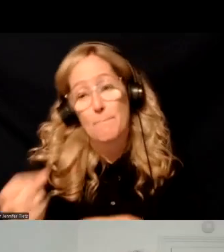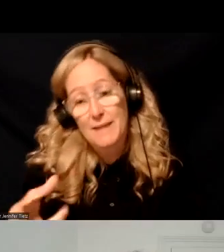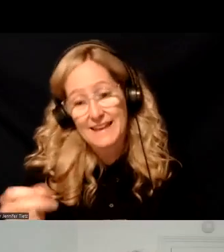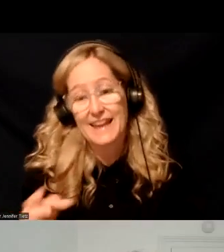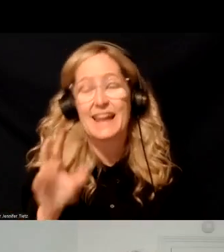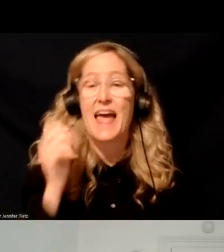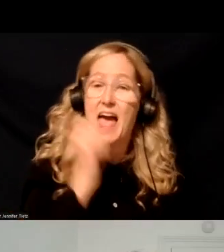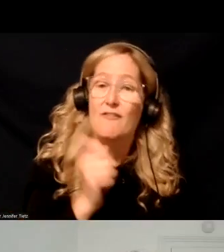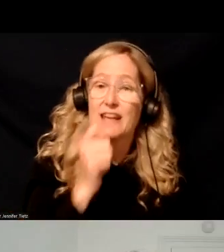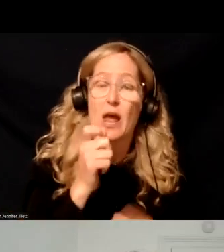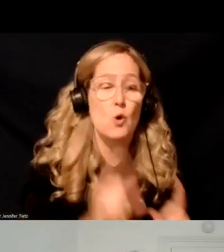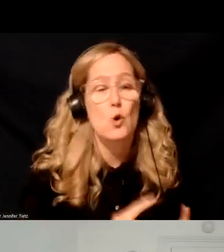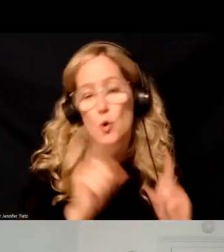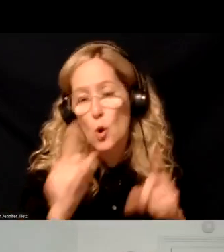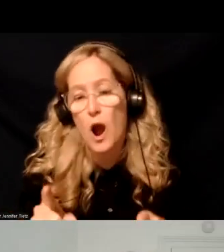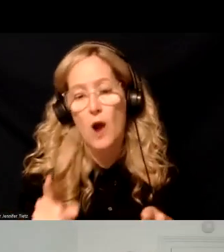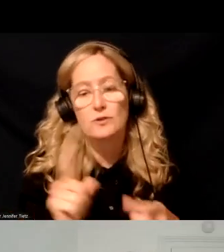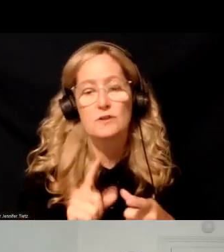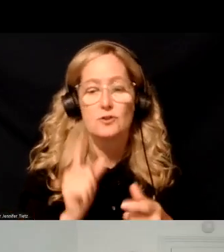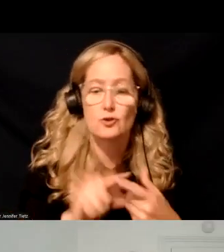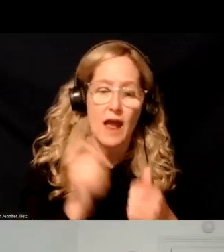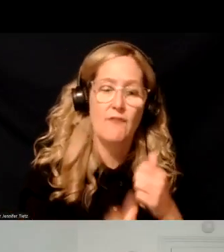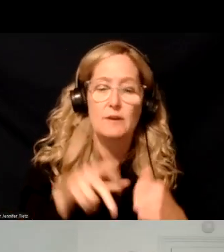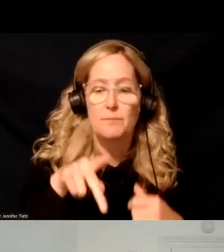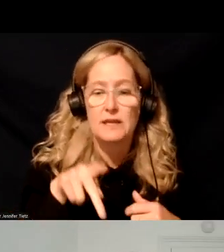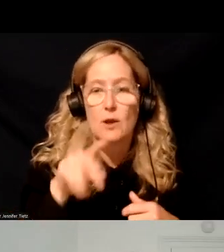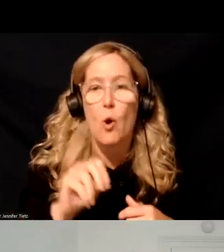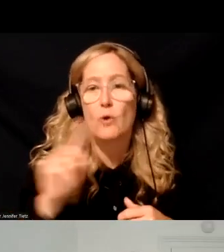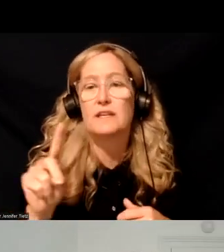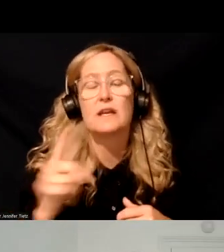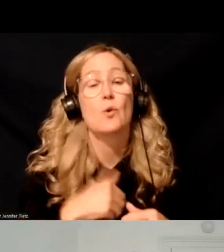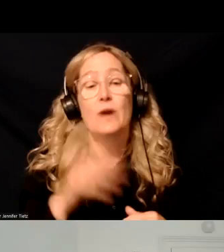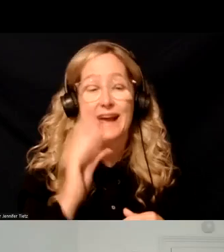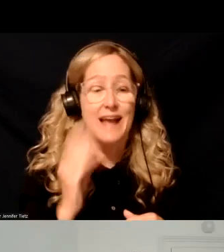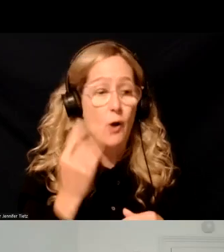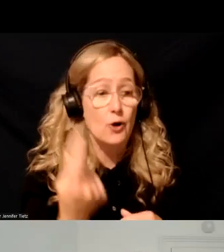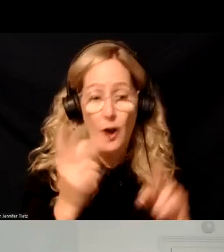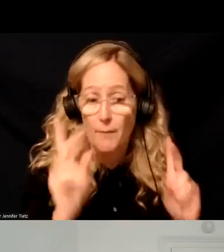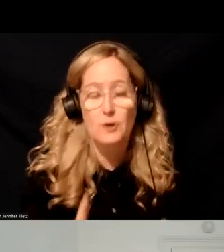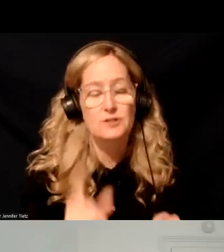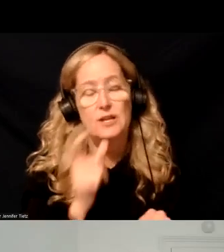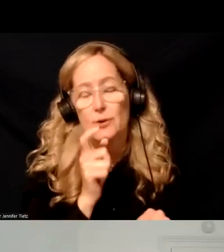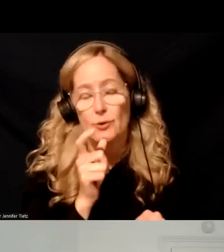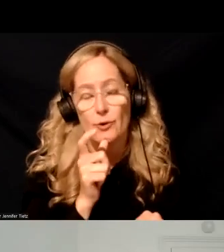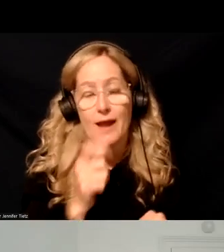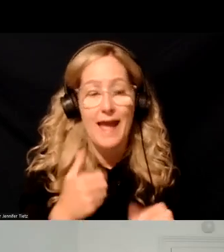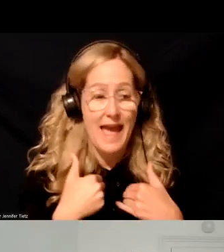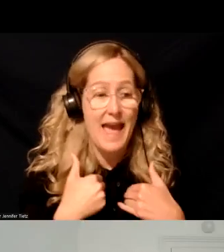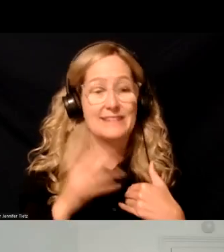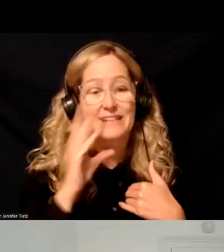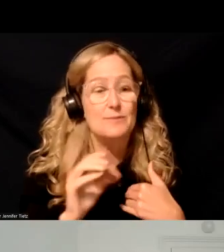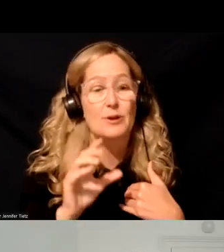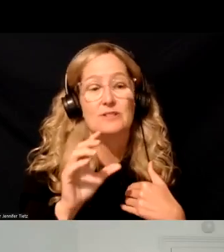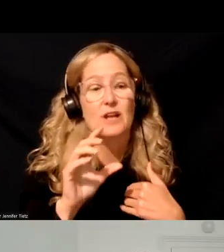seven days a week who go out on every POD. And when we encounter someone who is, uh, has, has experienced a